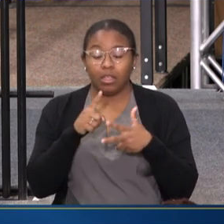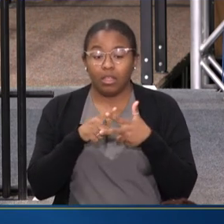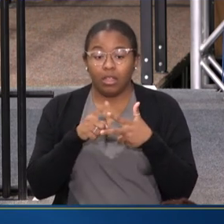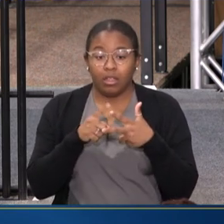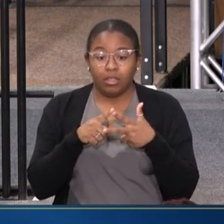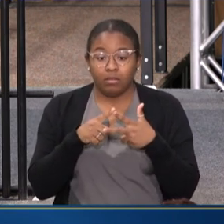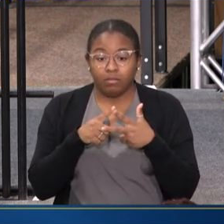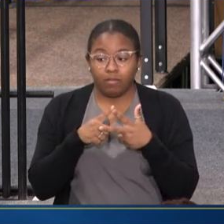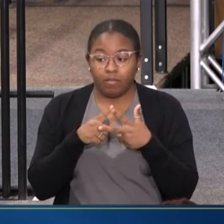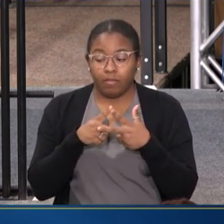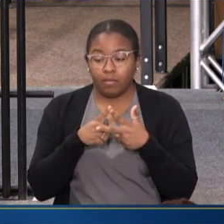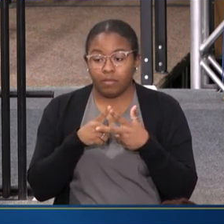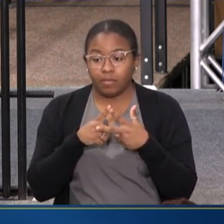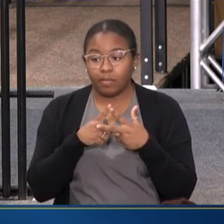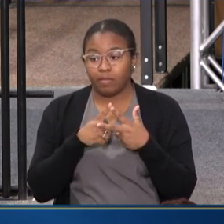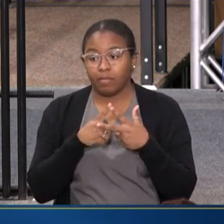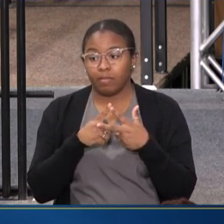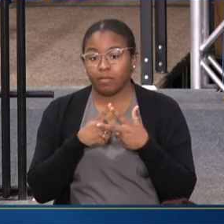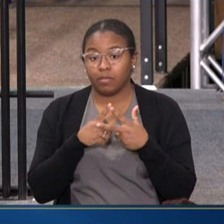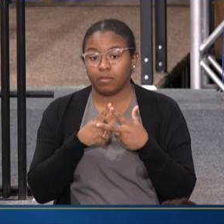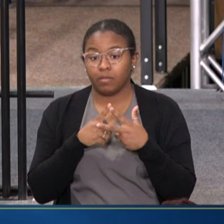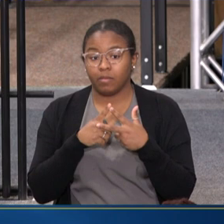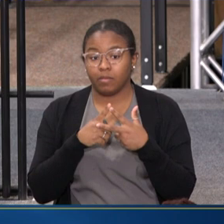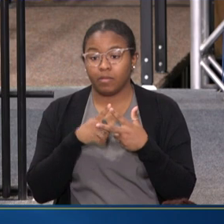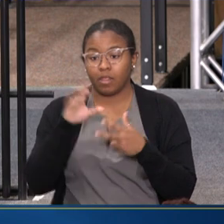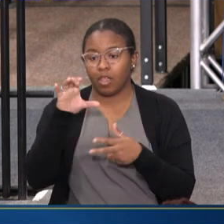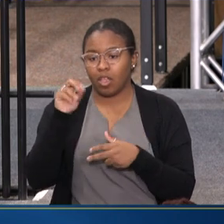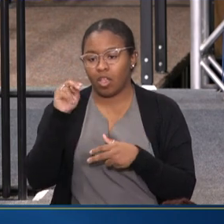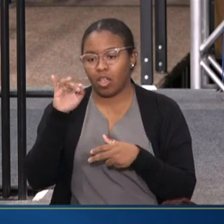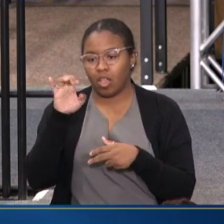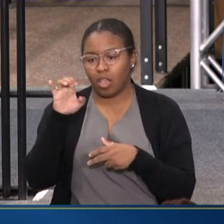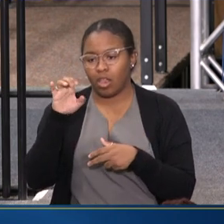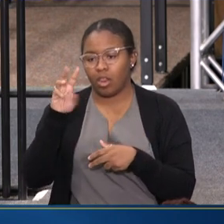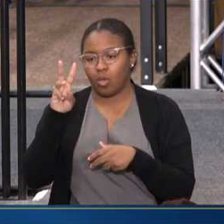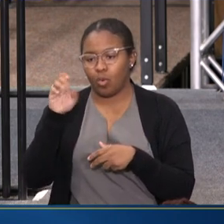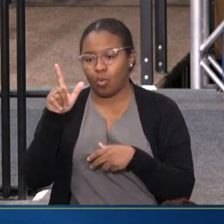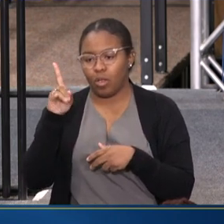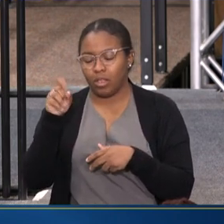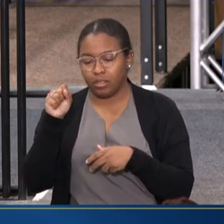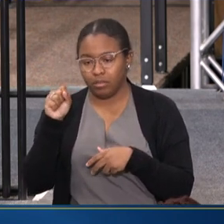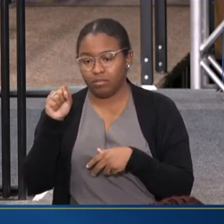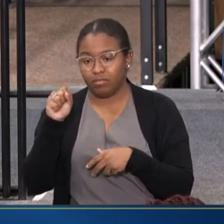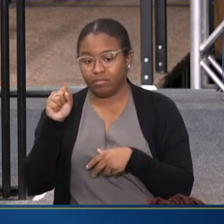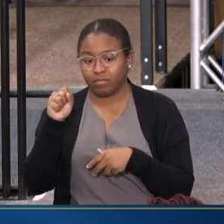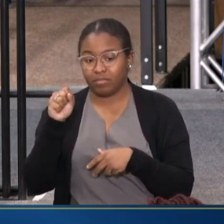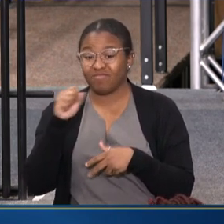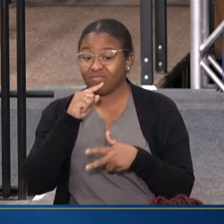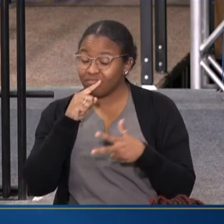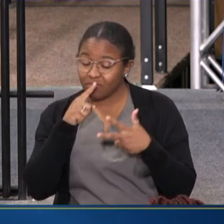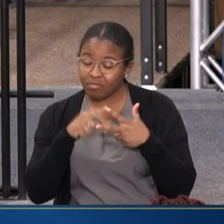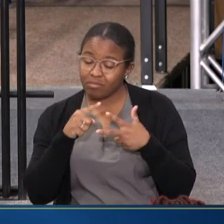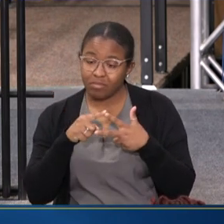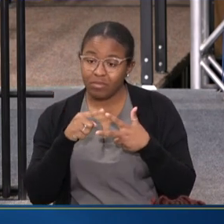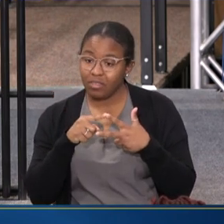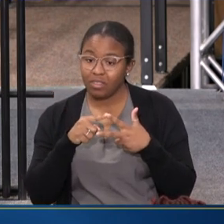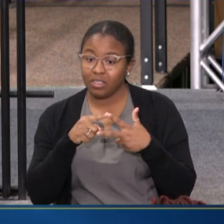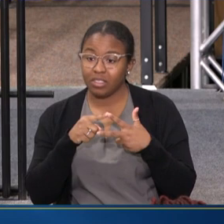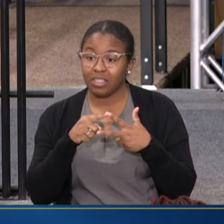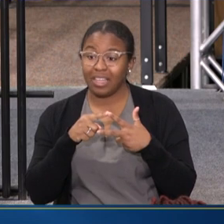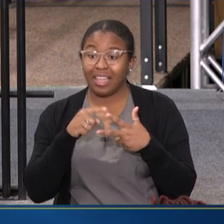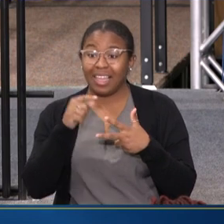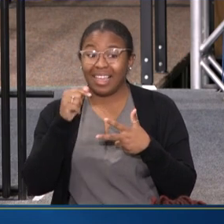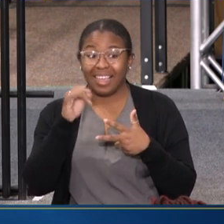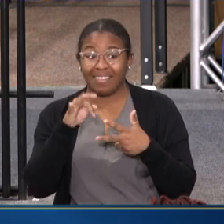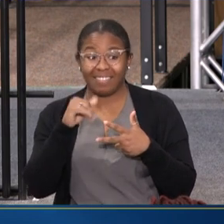I WANT TO TELL YOU ABOUT IS CONNIE WELLS. HAD IT NOT BEEN FOR CONNIE, THE PREVIOUS